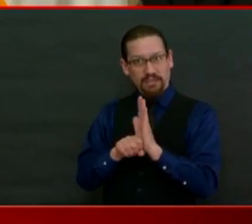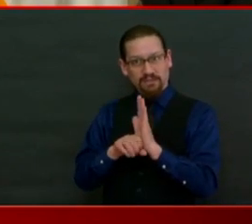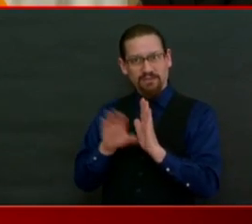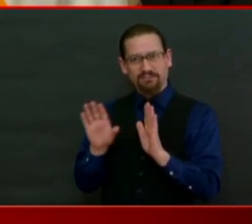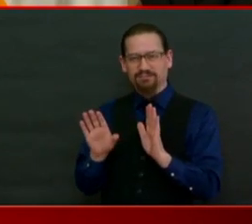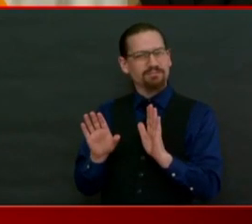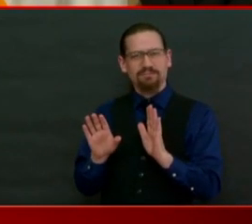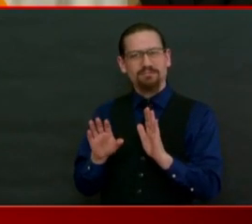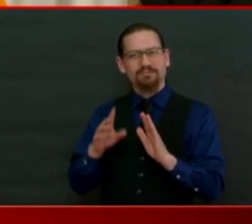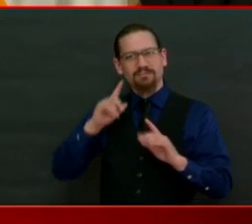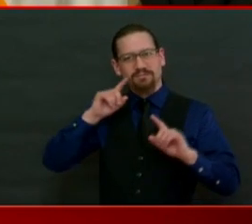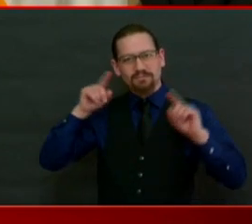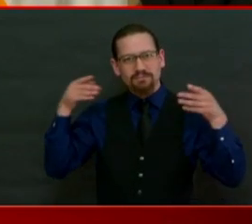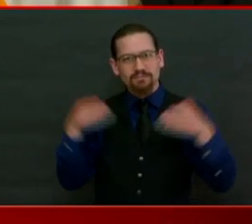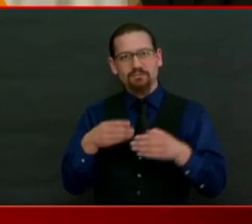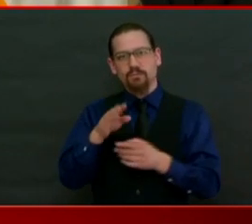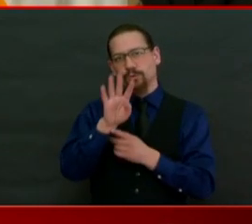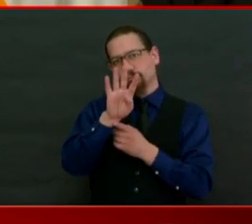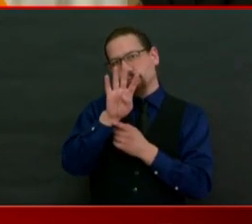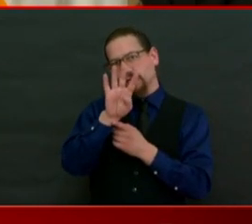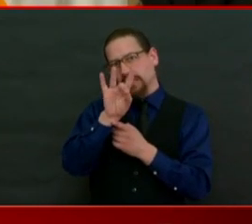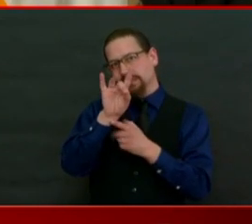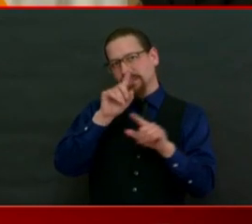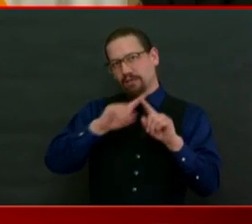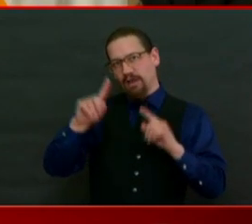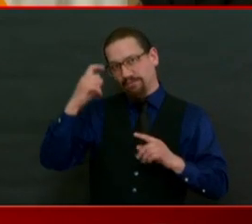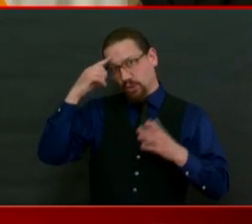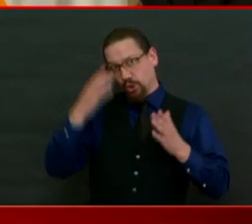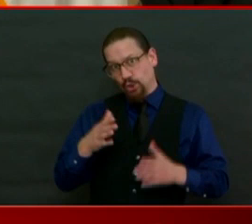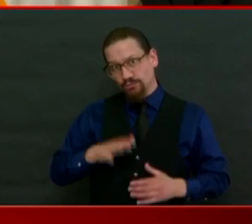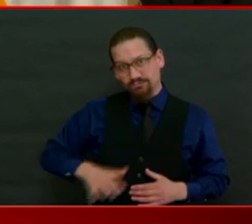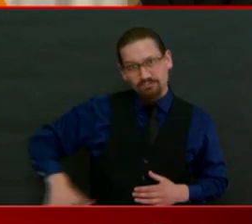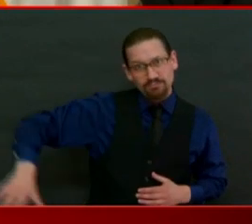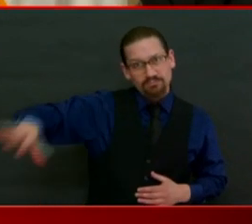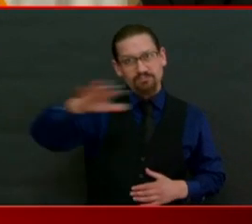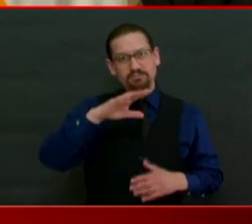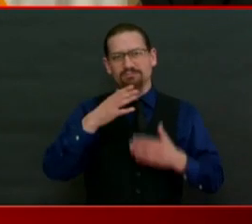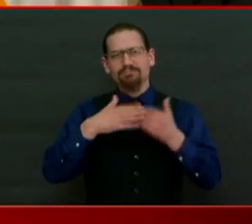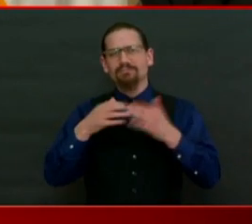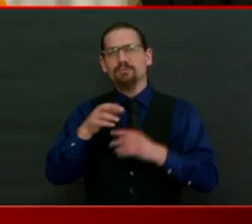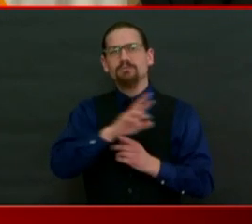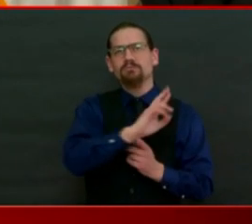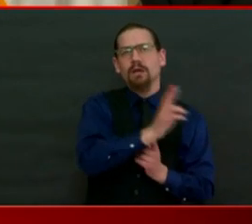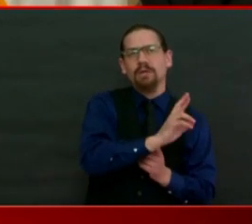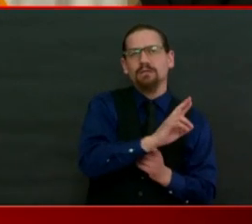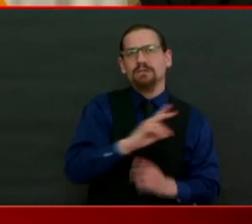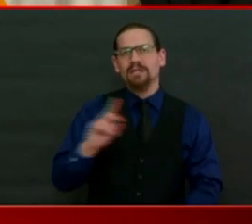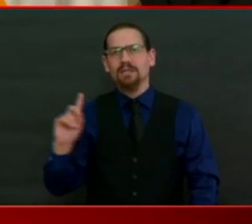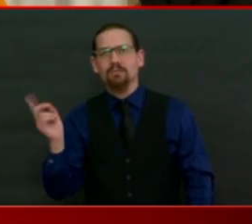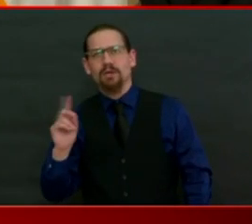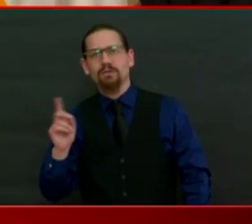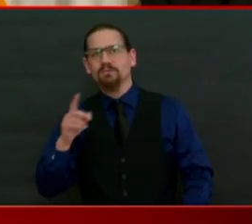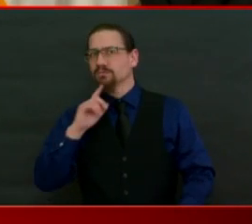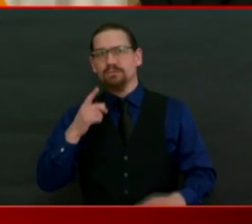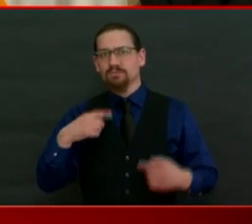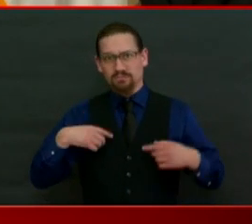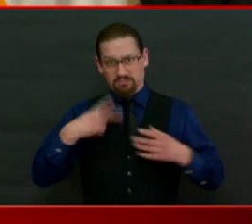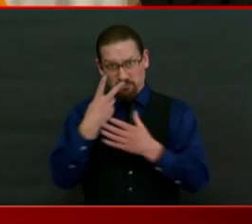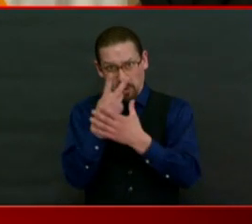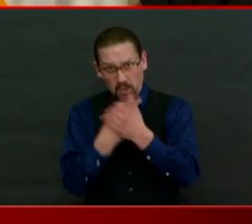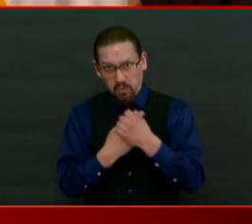states need more assistance. In fact, President Trump himself has shown public support for a $500 billion